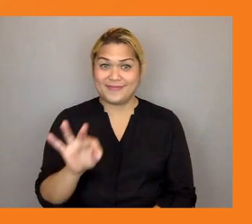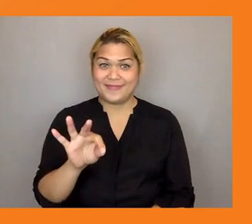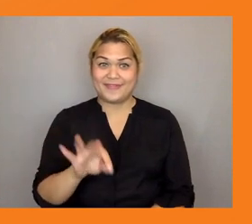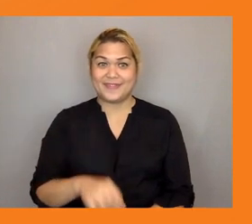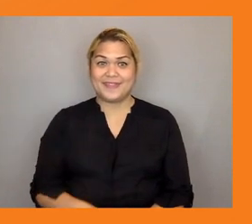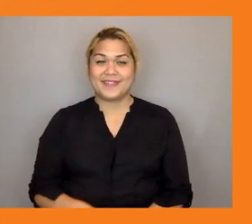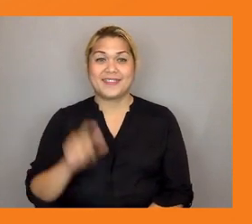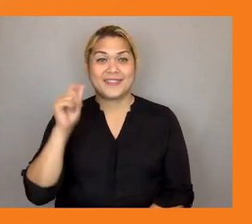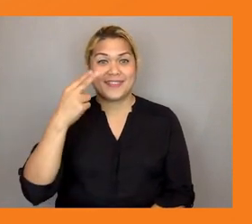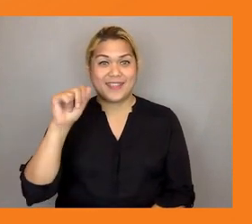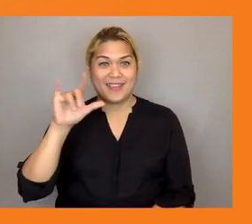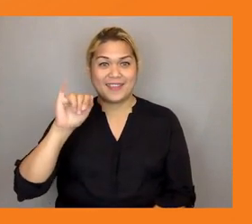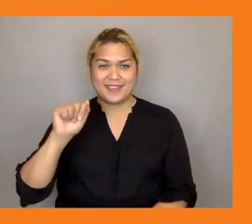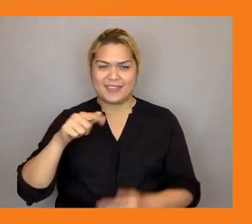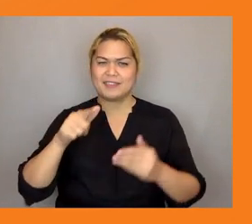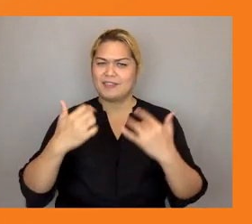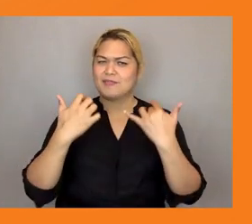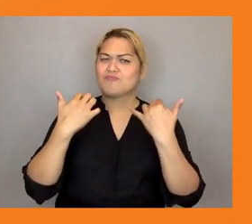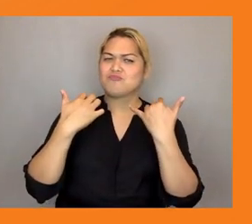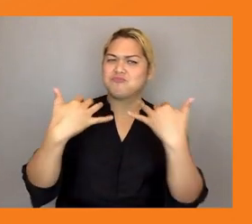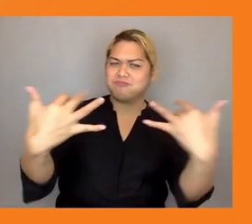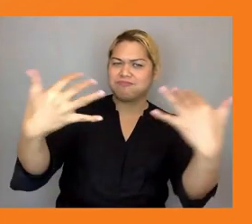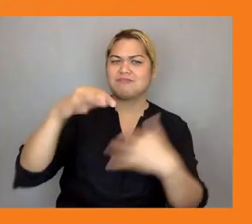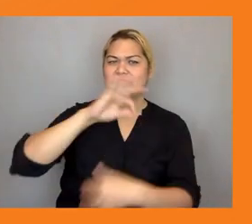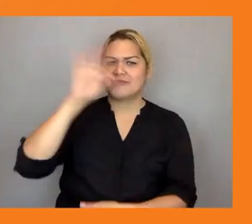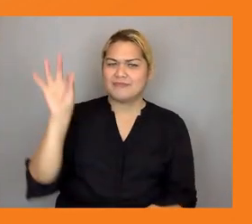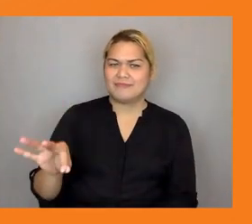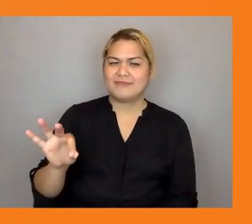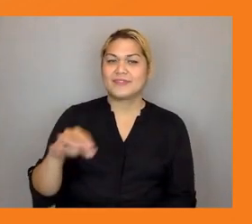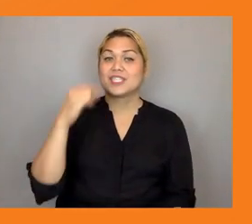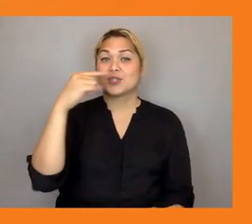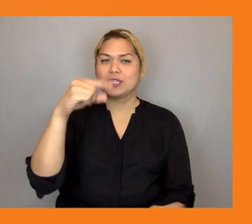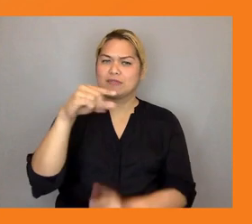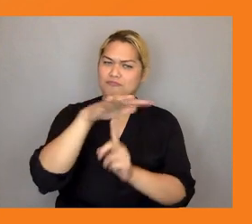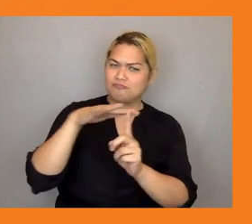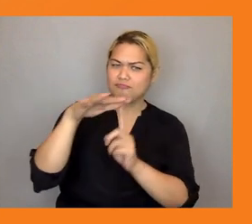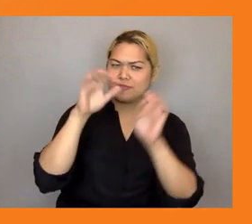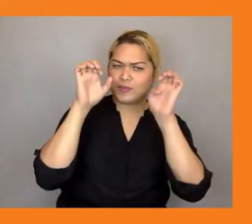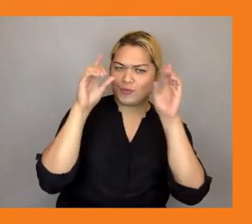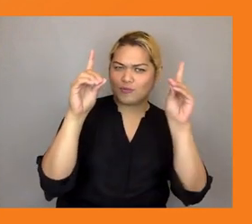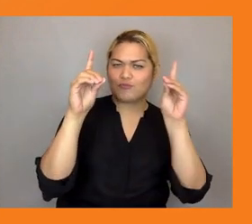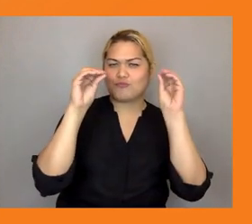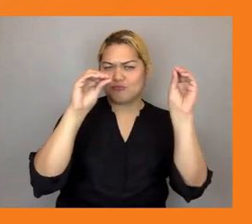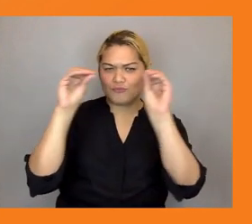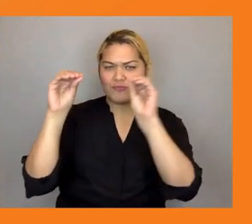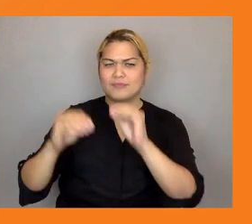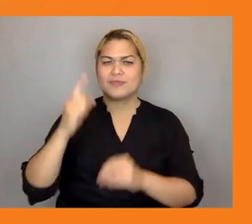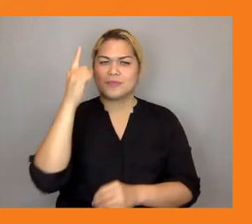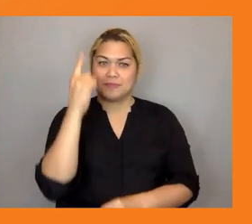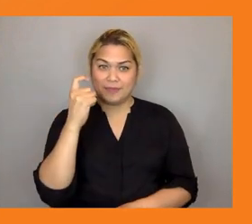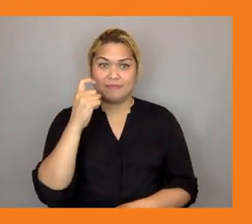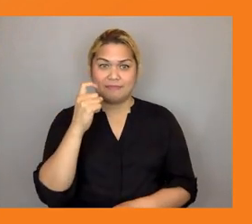green education curriculum that you talked about is this already being implemented nationwide are there dedicated subjects